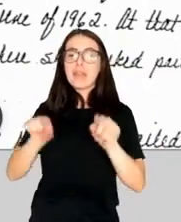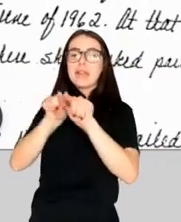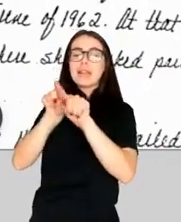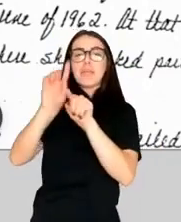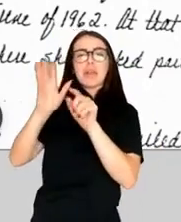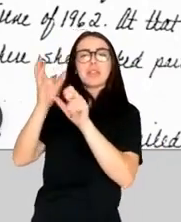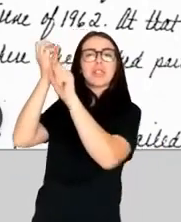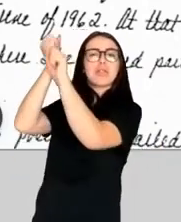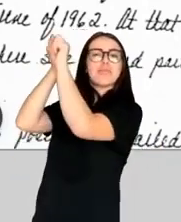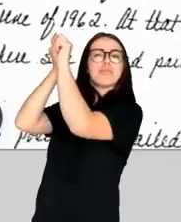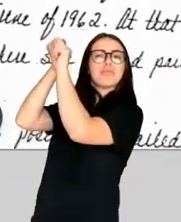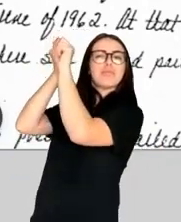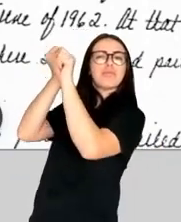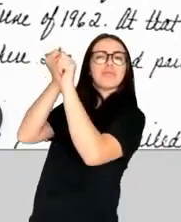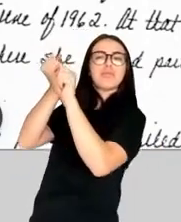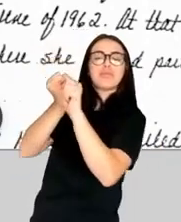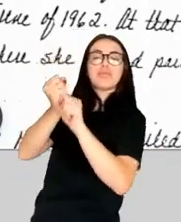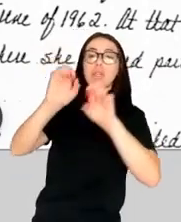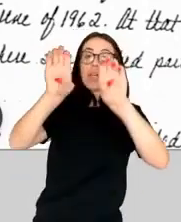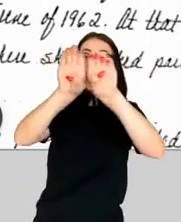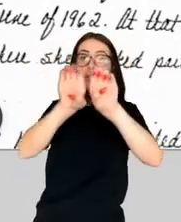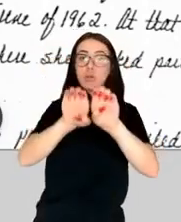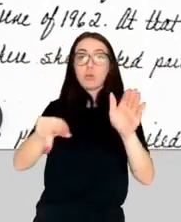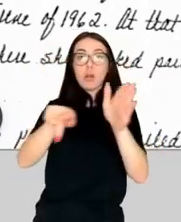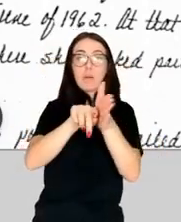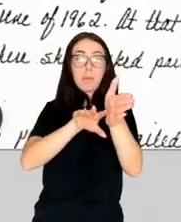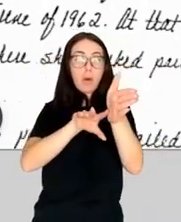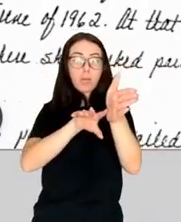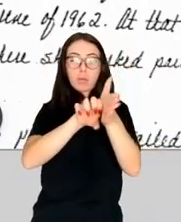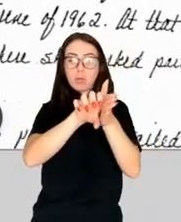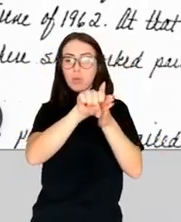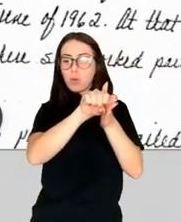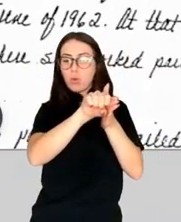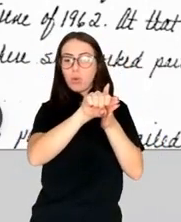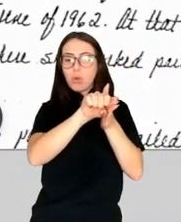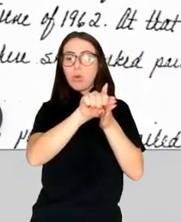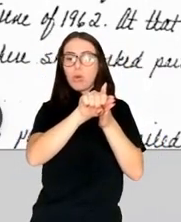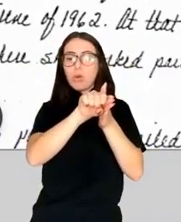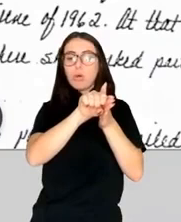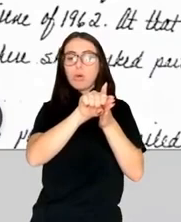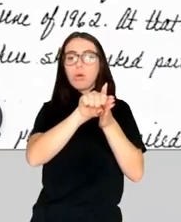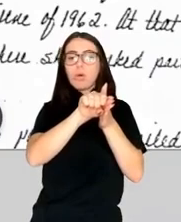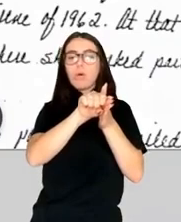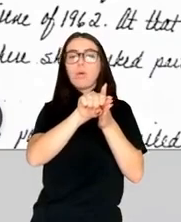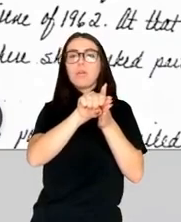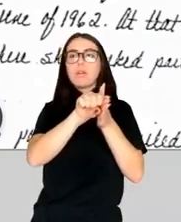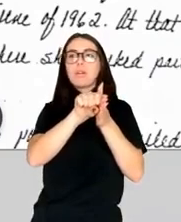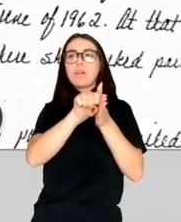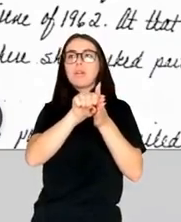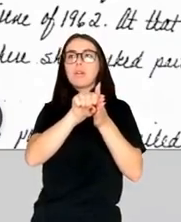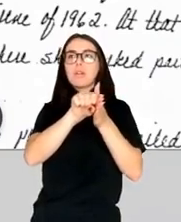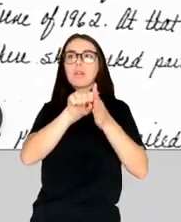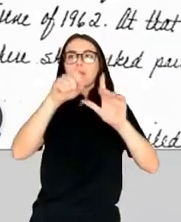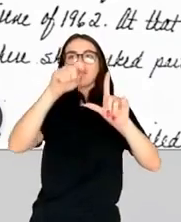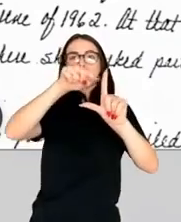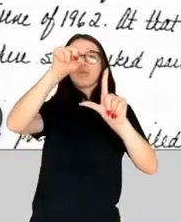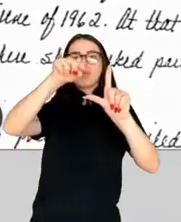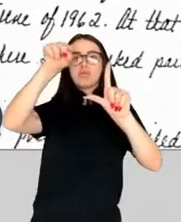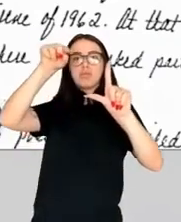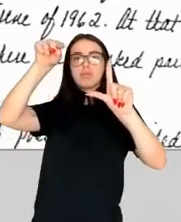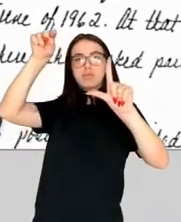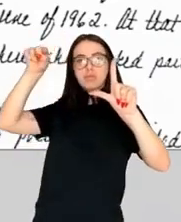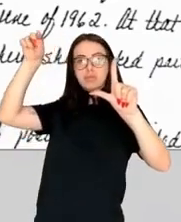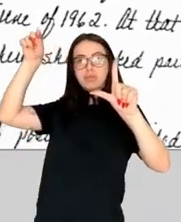extensive knowledge graph. That is a repository of people, places, and things, and the relationships